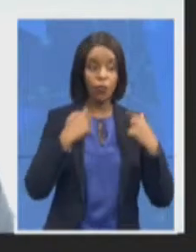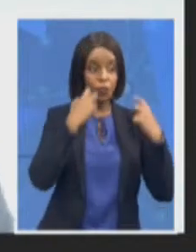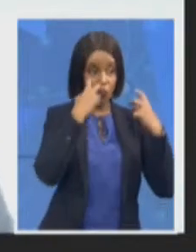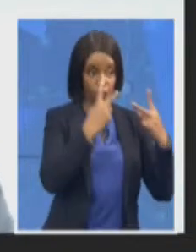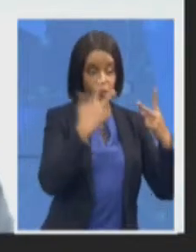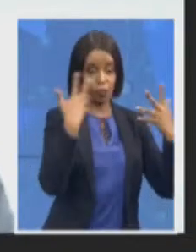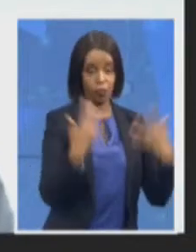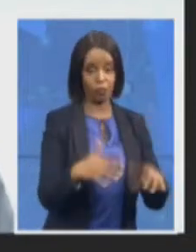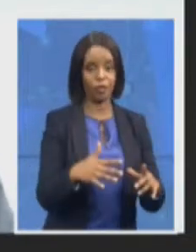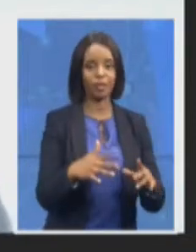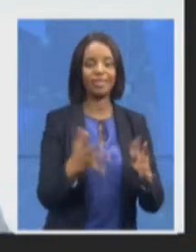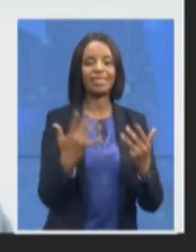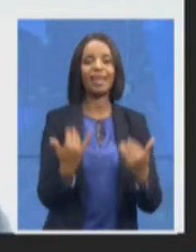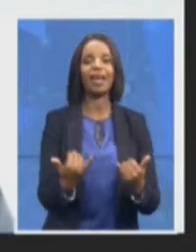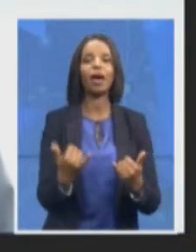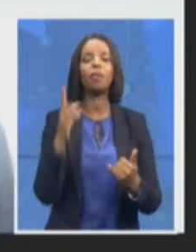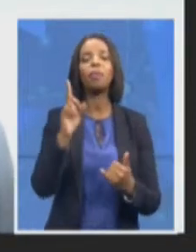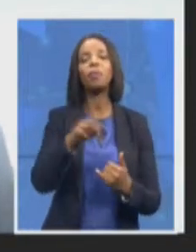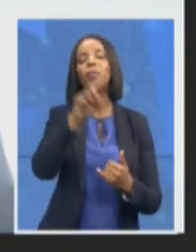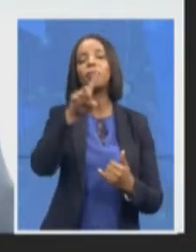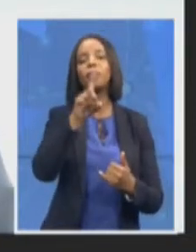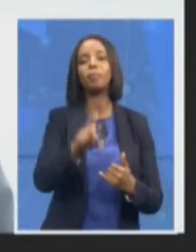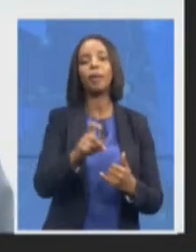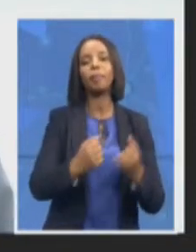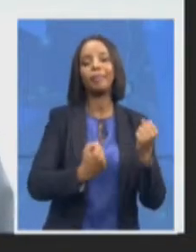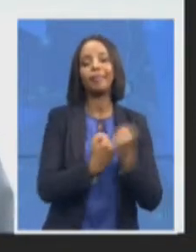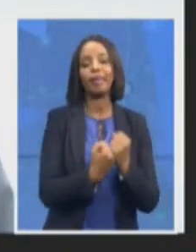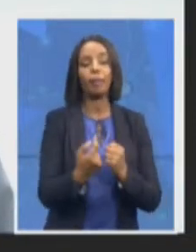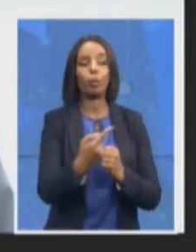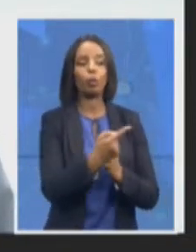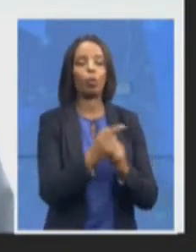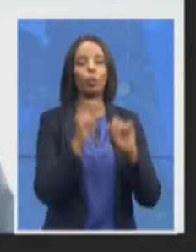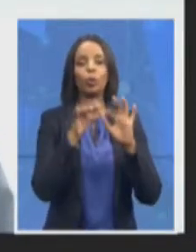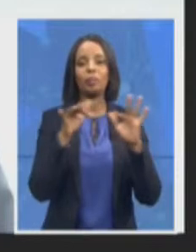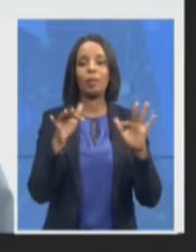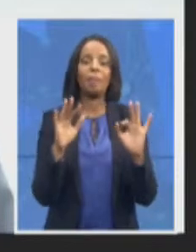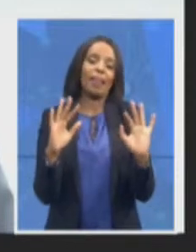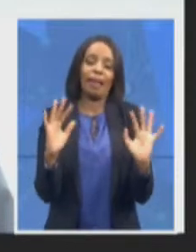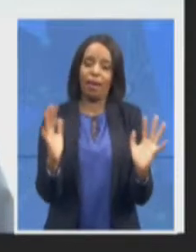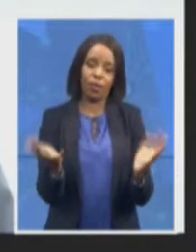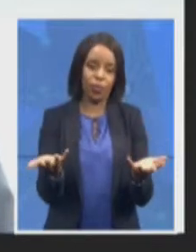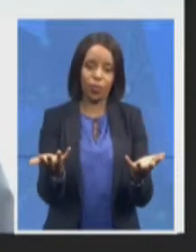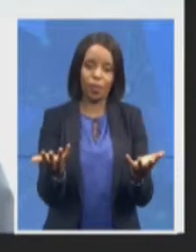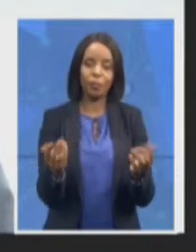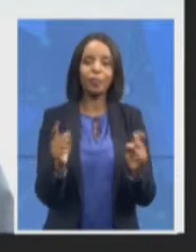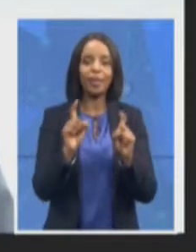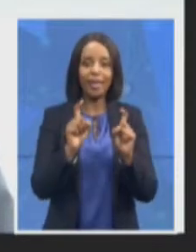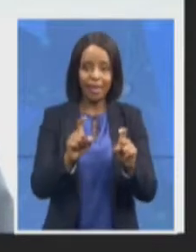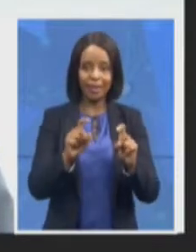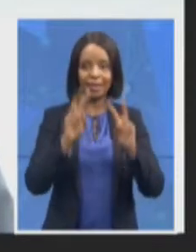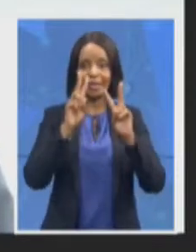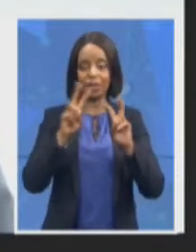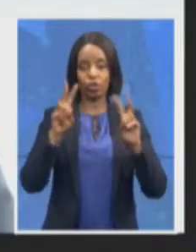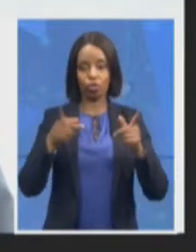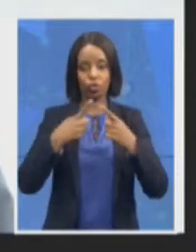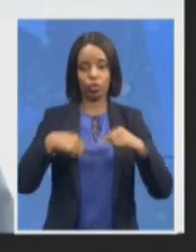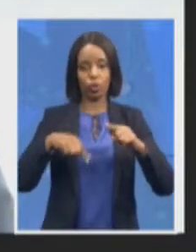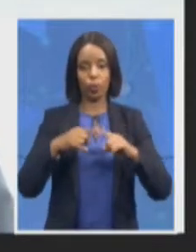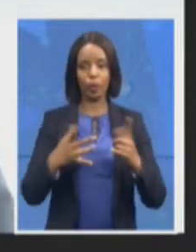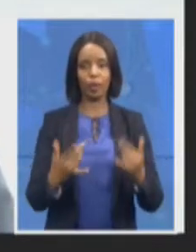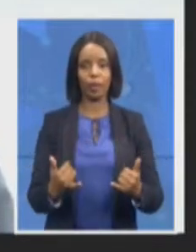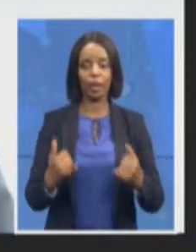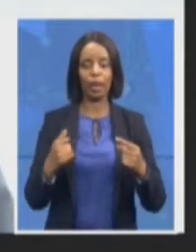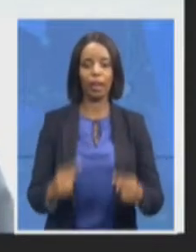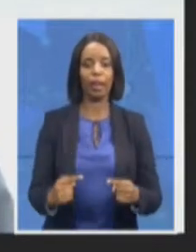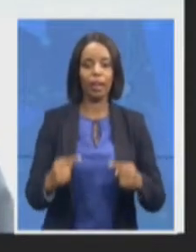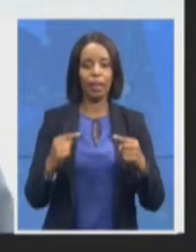issue that we have been grappling with and within the national anti-corruption strategy it is an area that